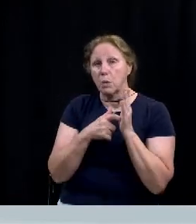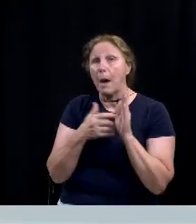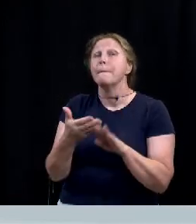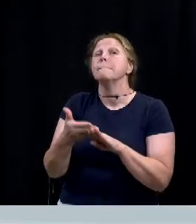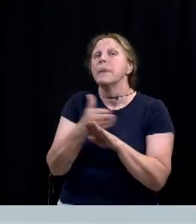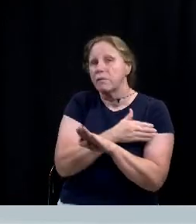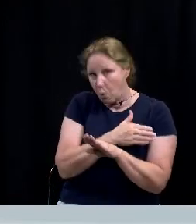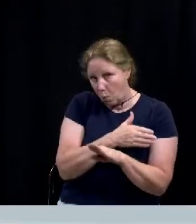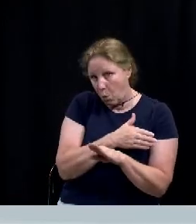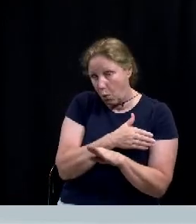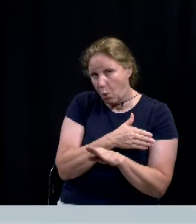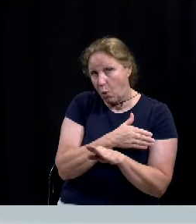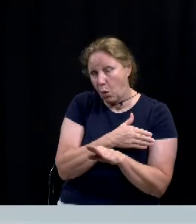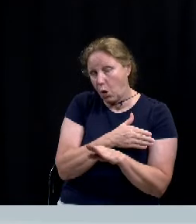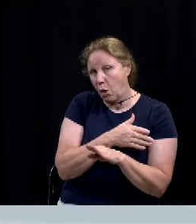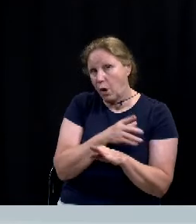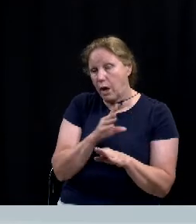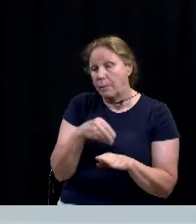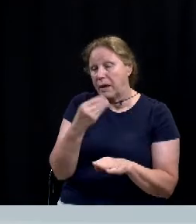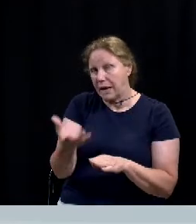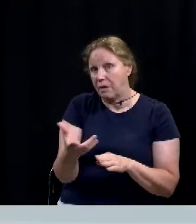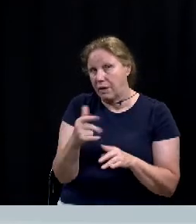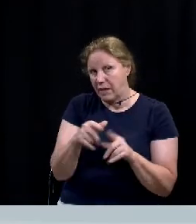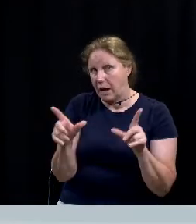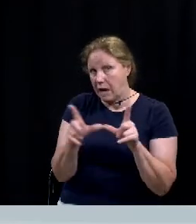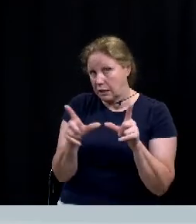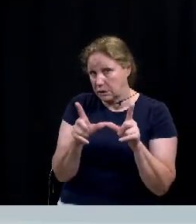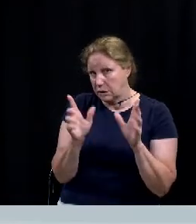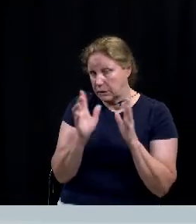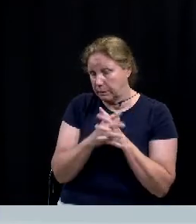they can be issued their short-term rental license.